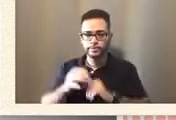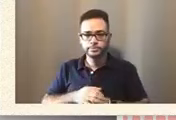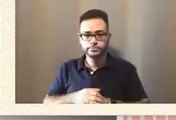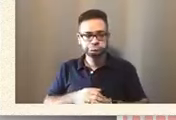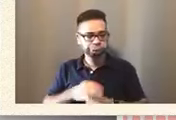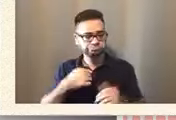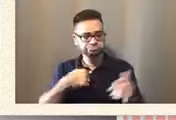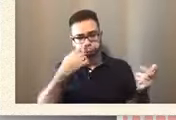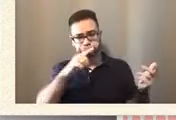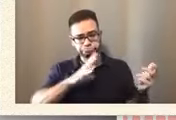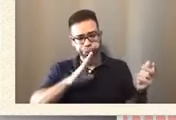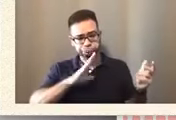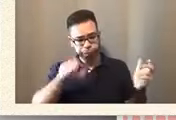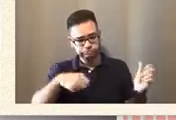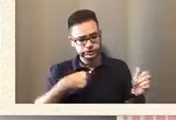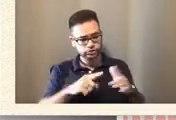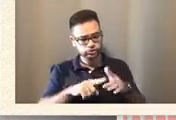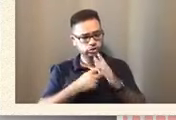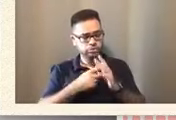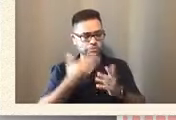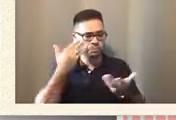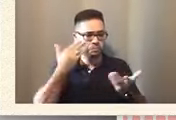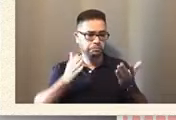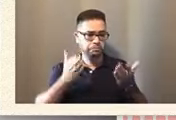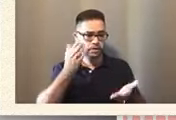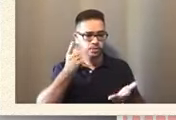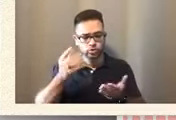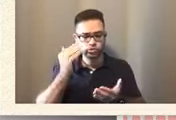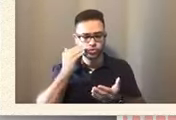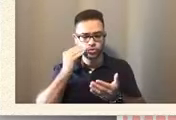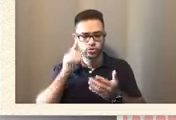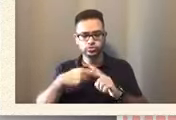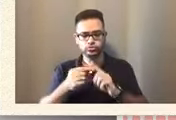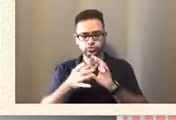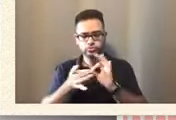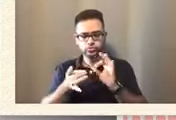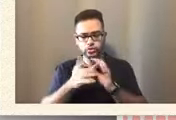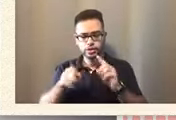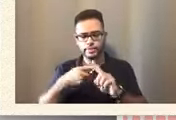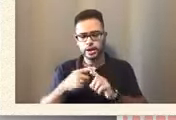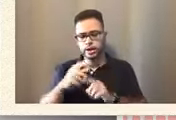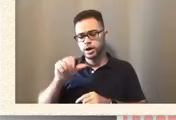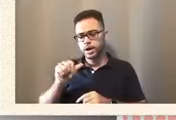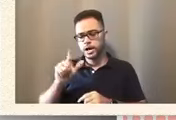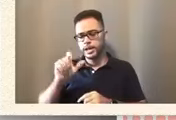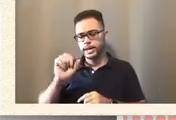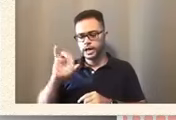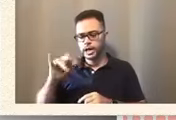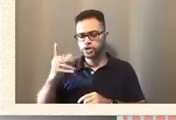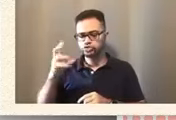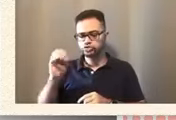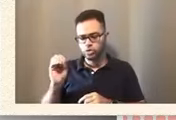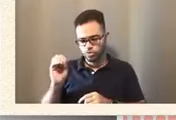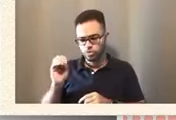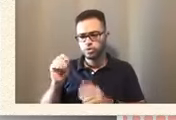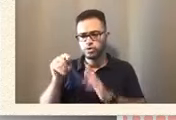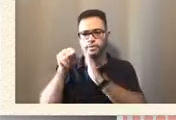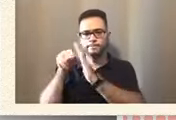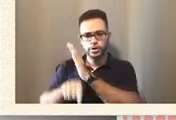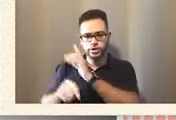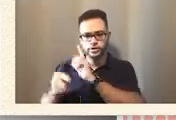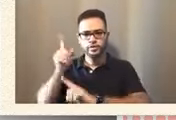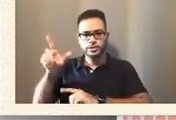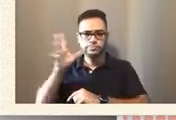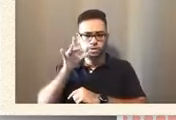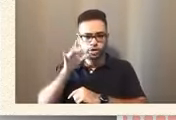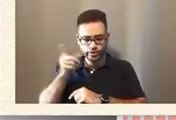I don't know if many of you heard about the story about Alejandro Ripley, who was murdered by his mother. He actually was a